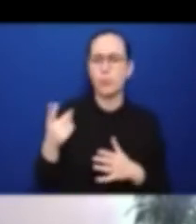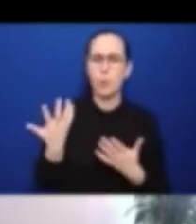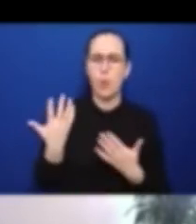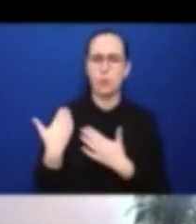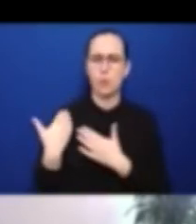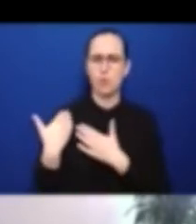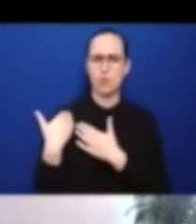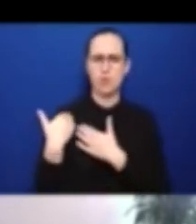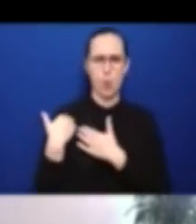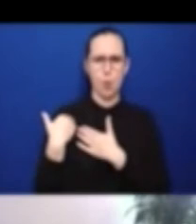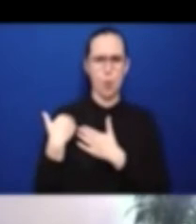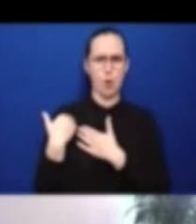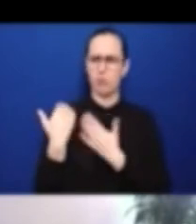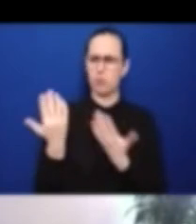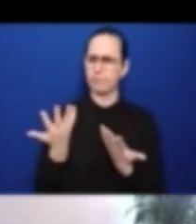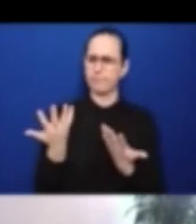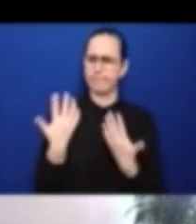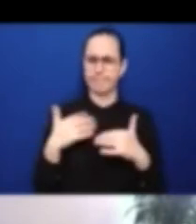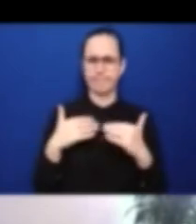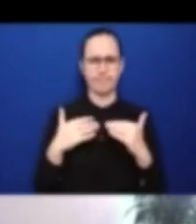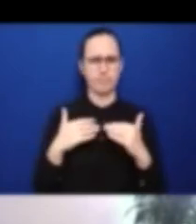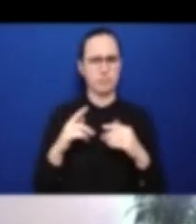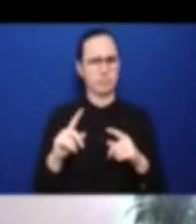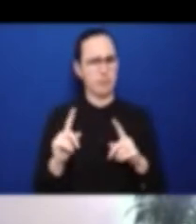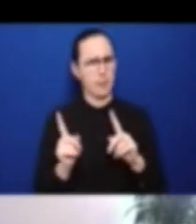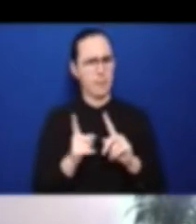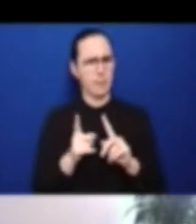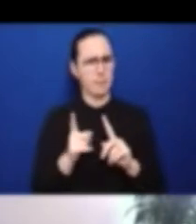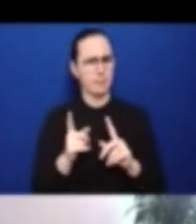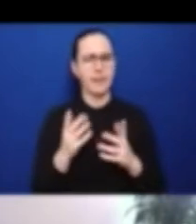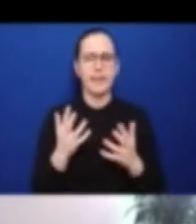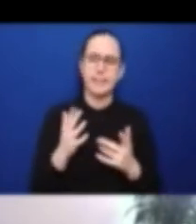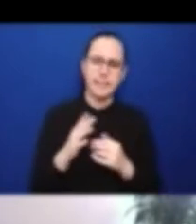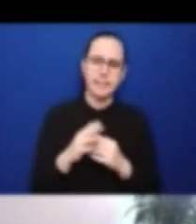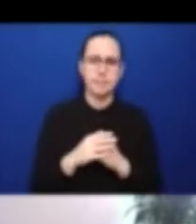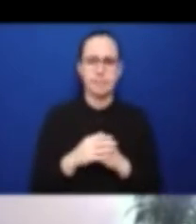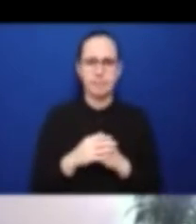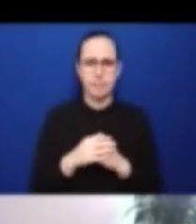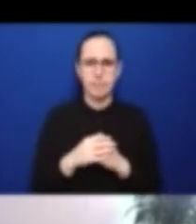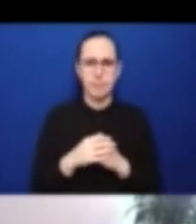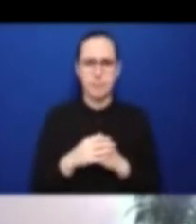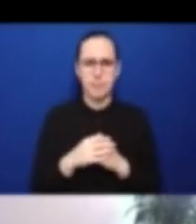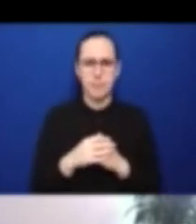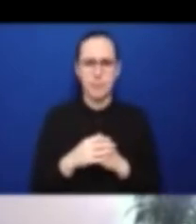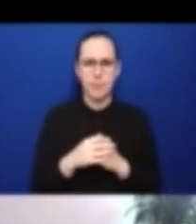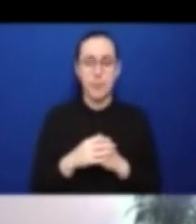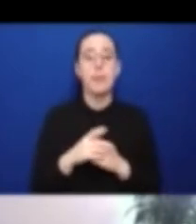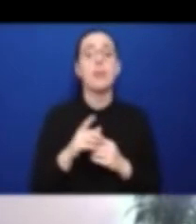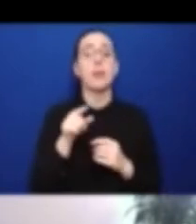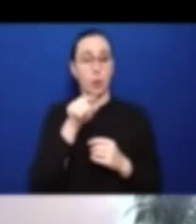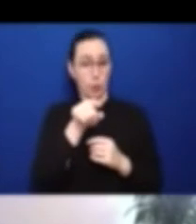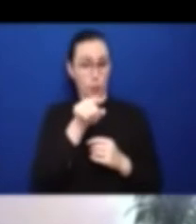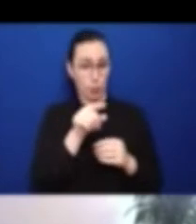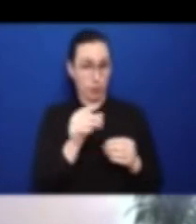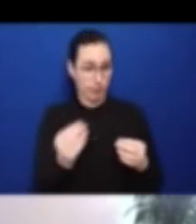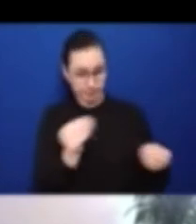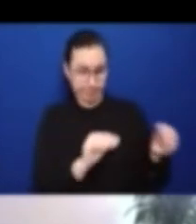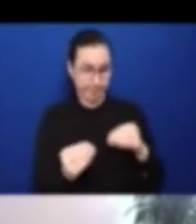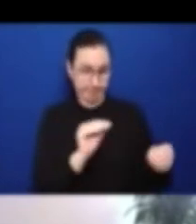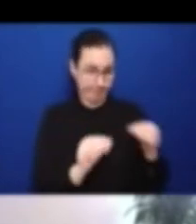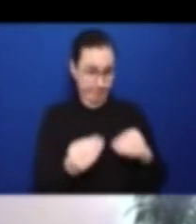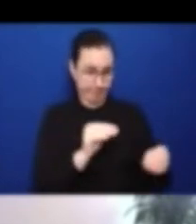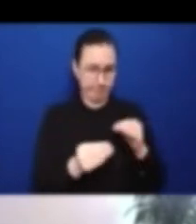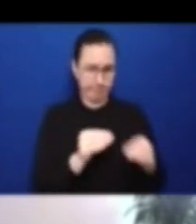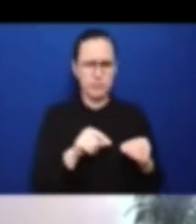you said, you mentioned that DPOs were important, fundamental in the drafting of the convention. How can people engage